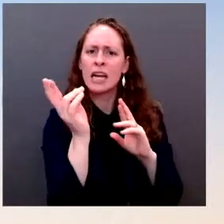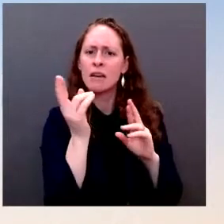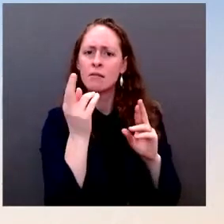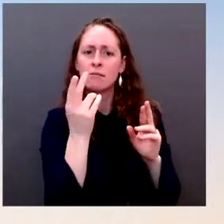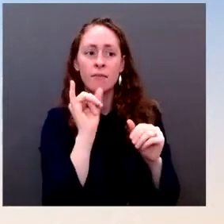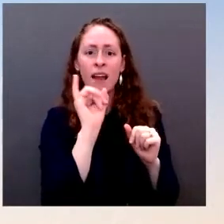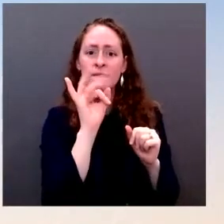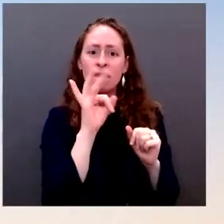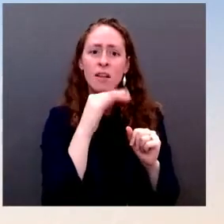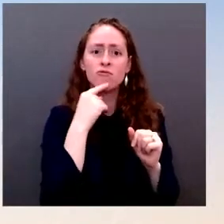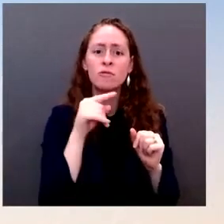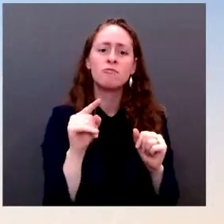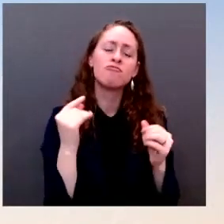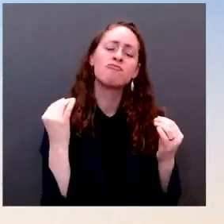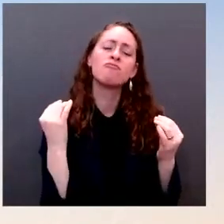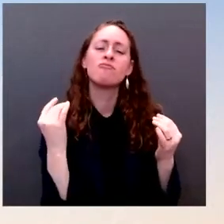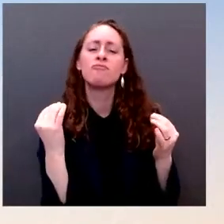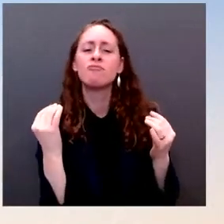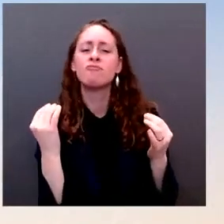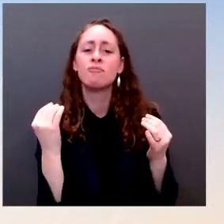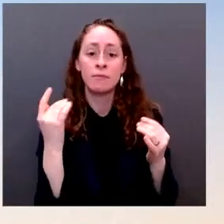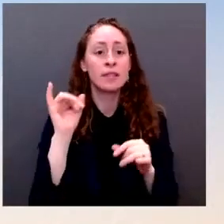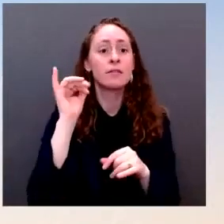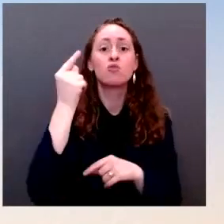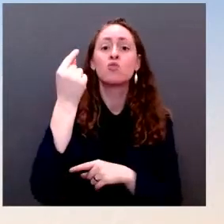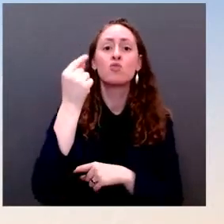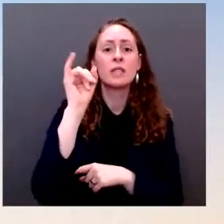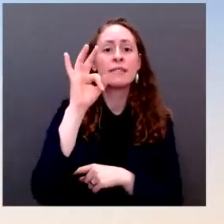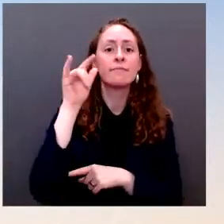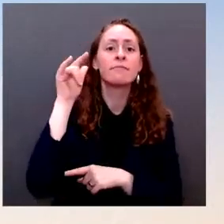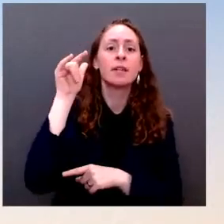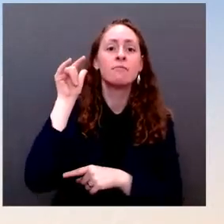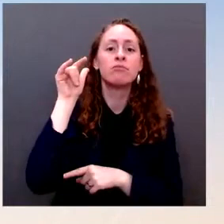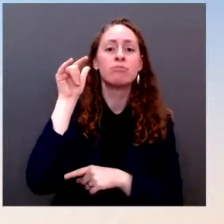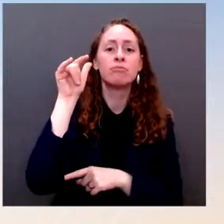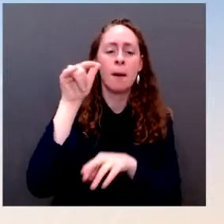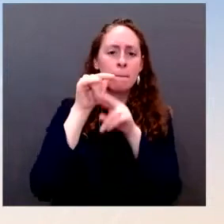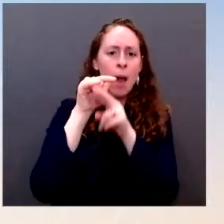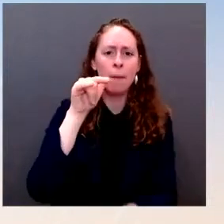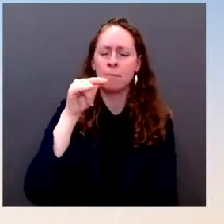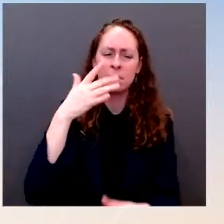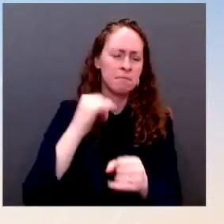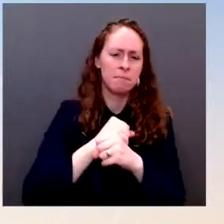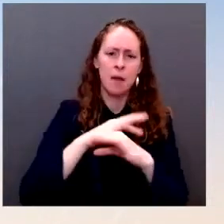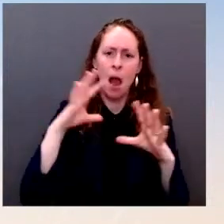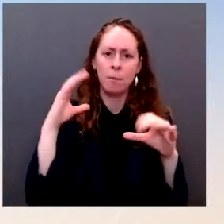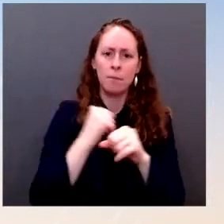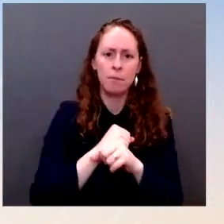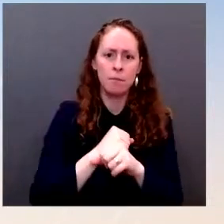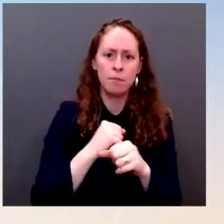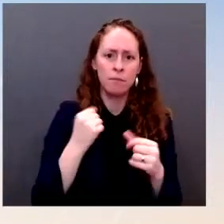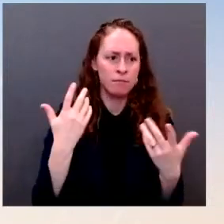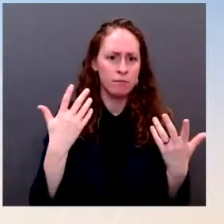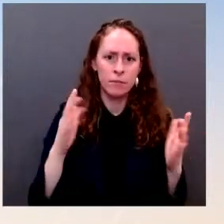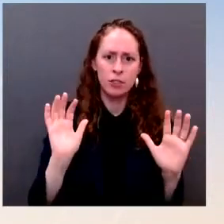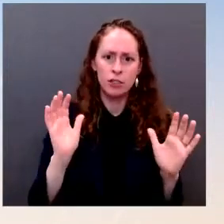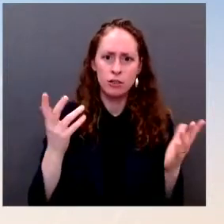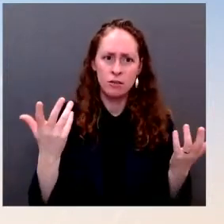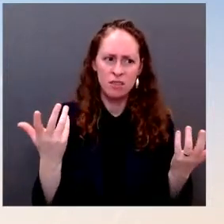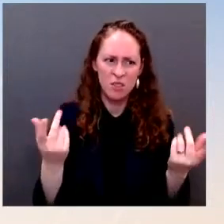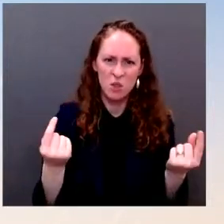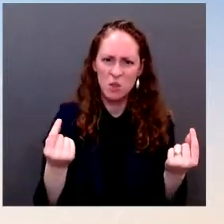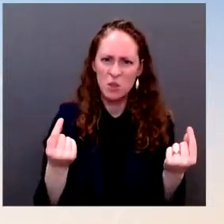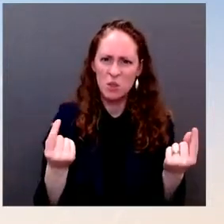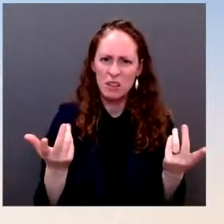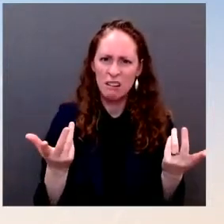them so far? Well, remember, the President met with President Zelenskyy back in, I think it was September. But you can correct me if that's wrong. It was sometime early in the fall